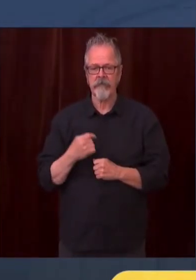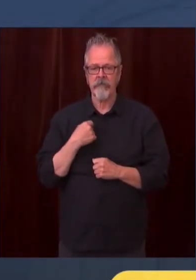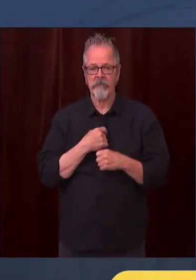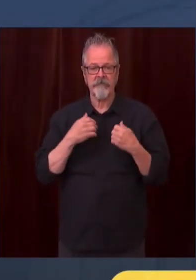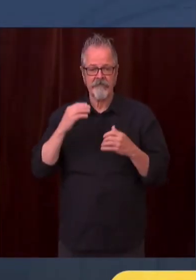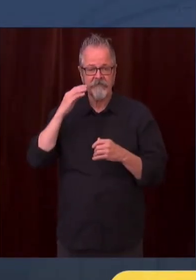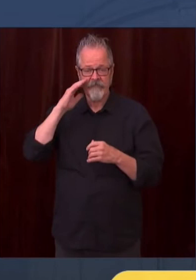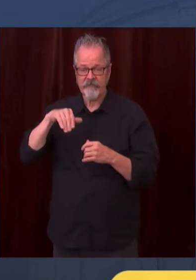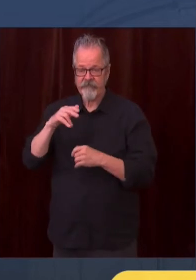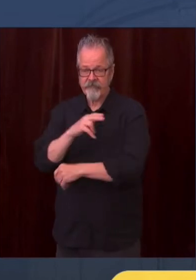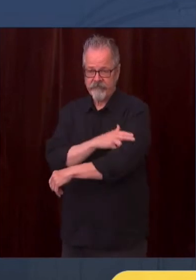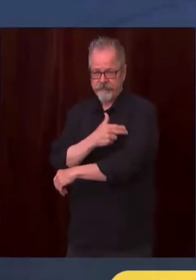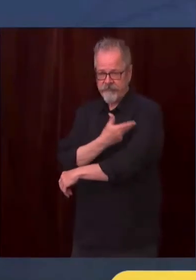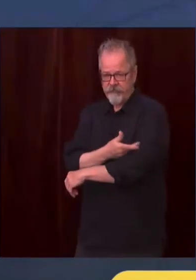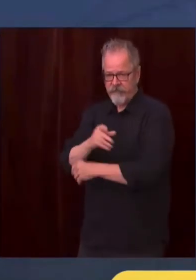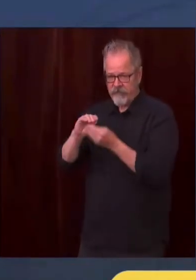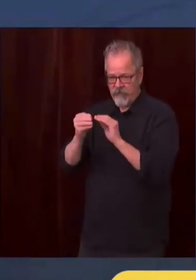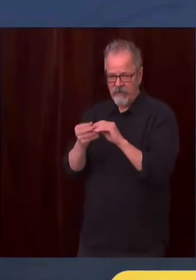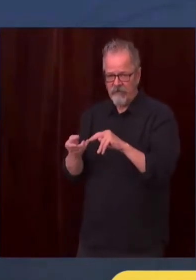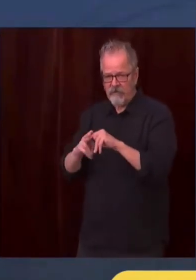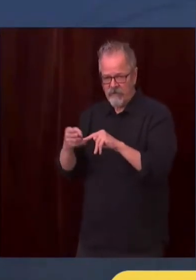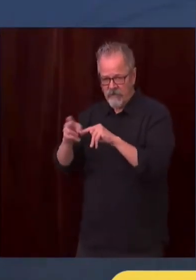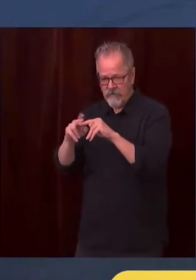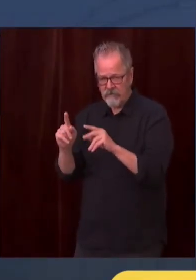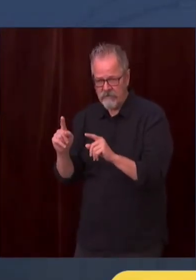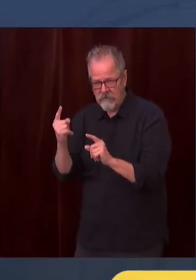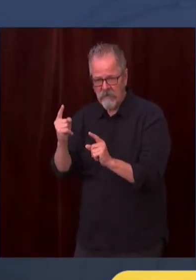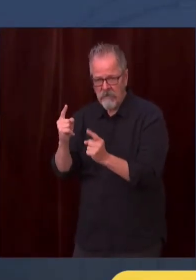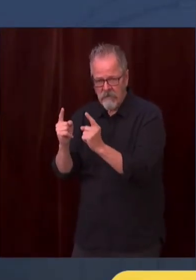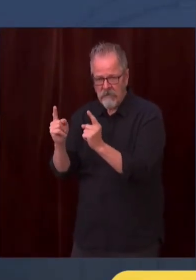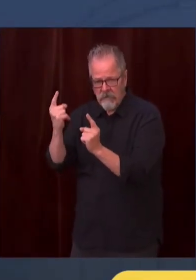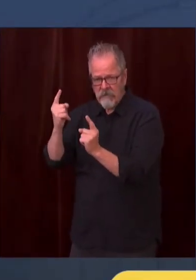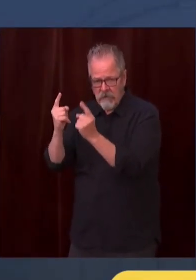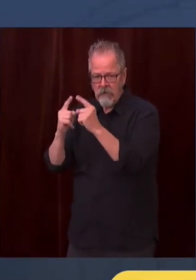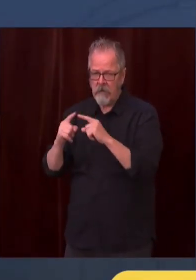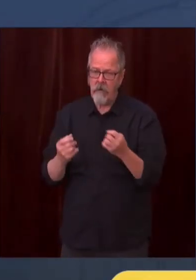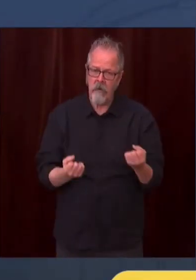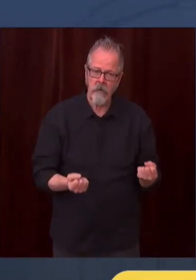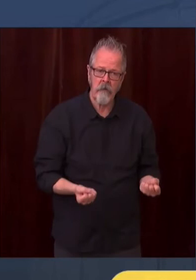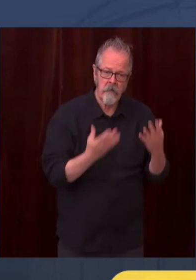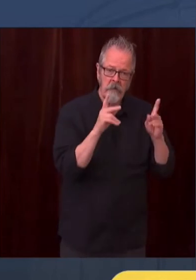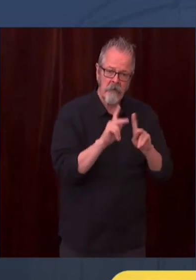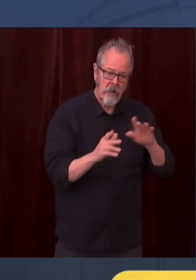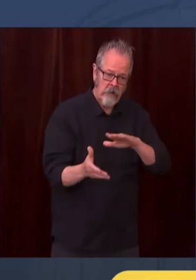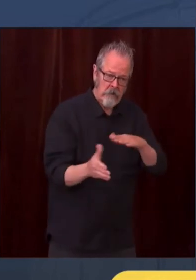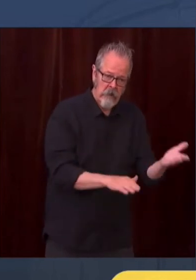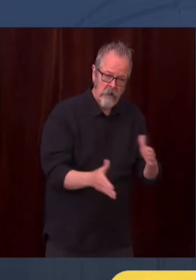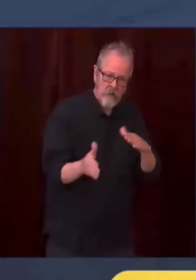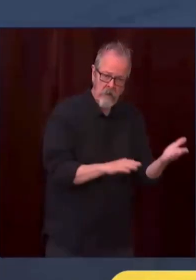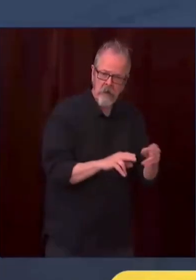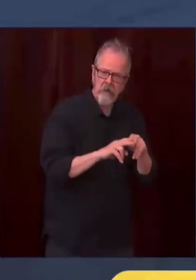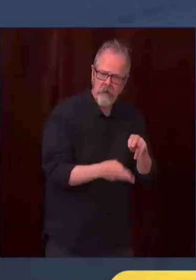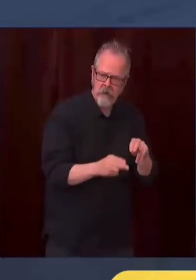rate has gone down dramatically since the, since we started the vaccine effort. And we're very, very happy about that. We